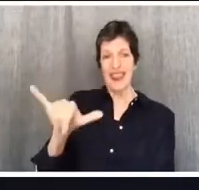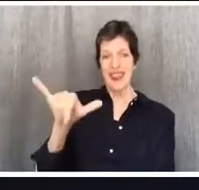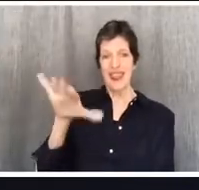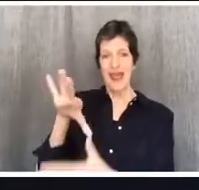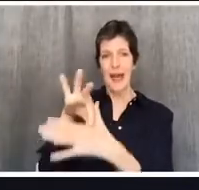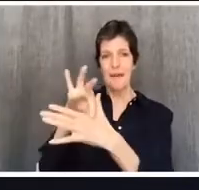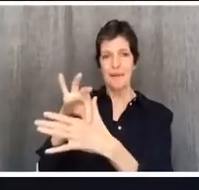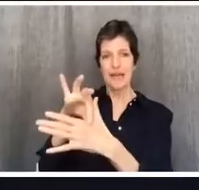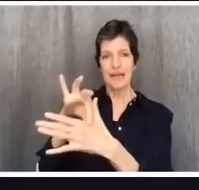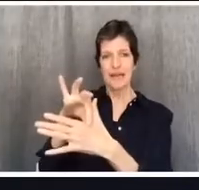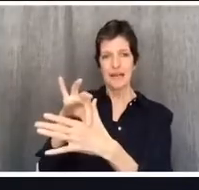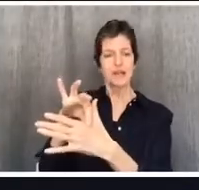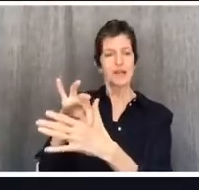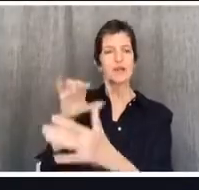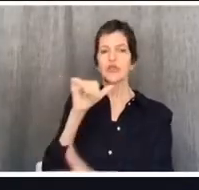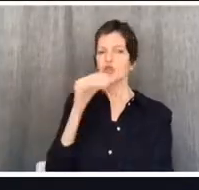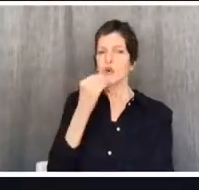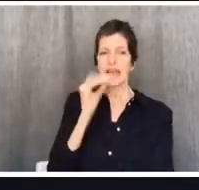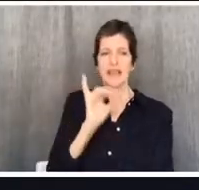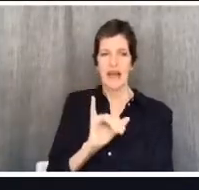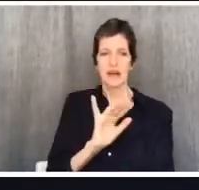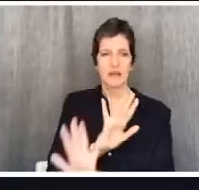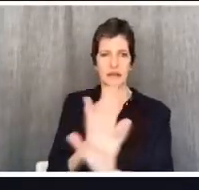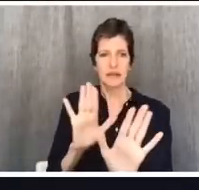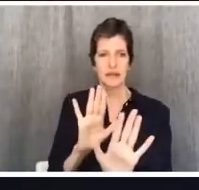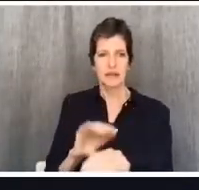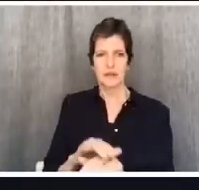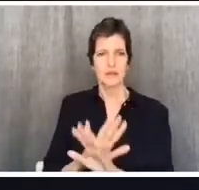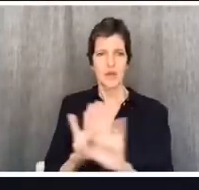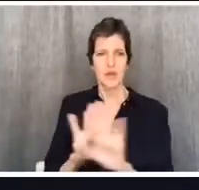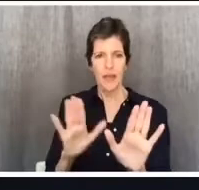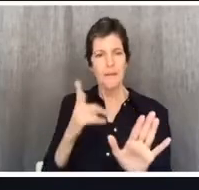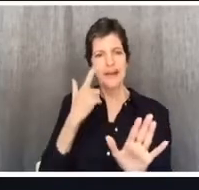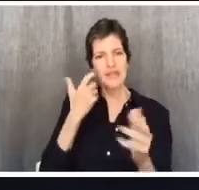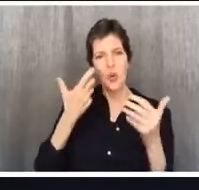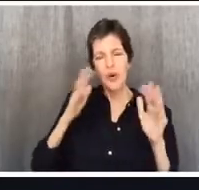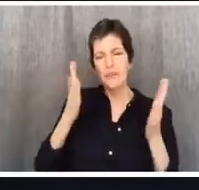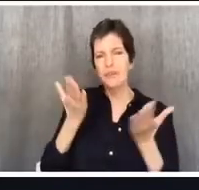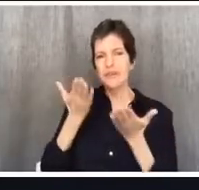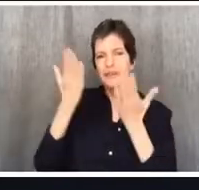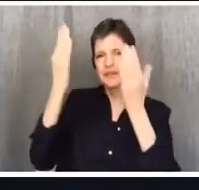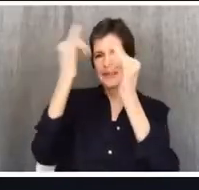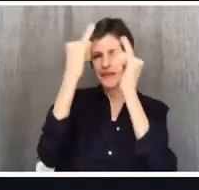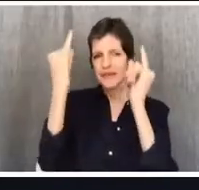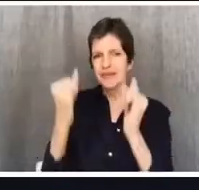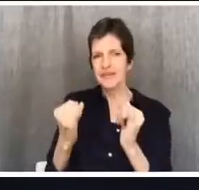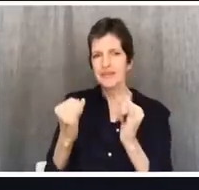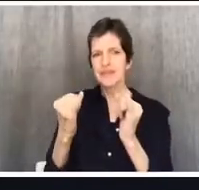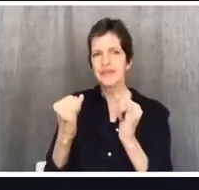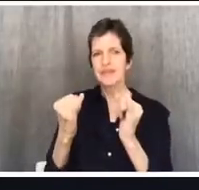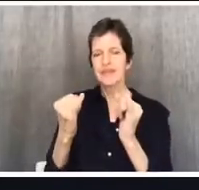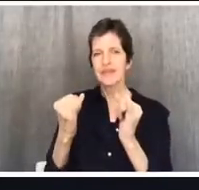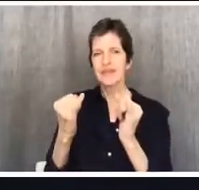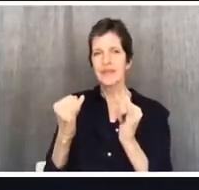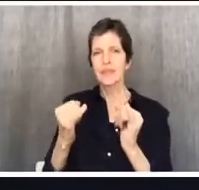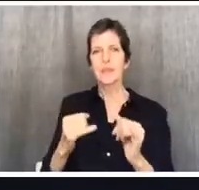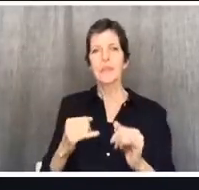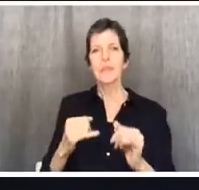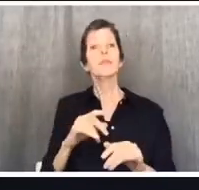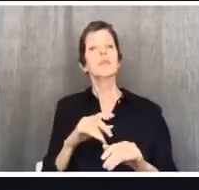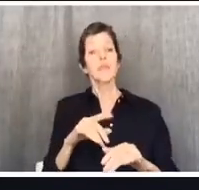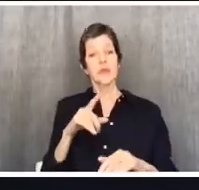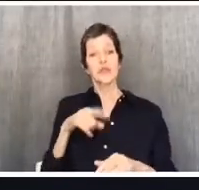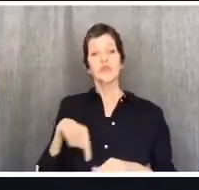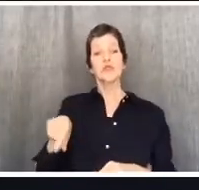menu, the meat itself. It was the venue, the context that they were in. Now, a lot of the meat that was sold in the meat market in the cities, in the city of